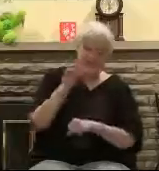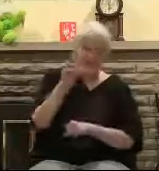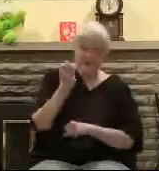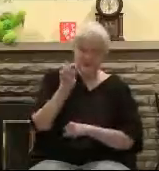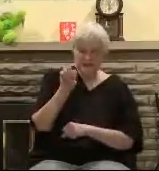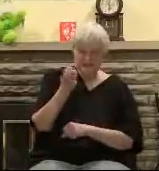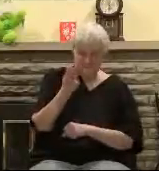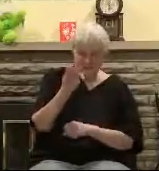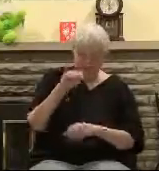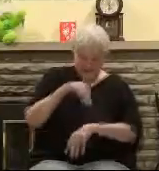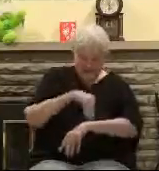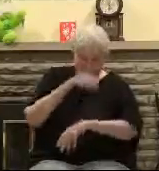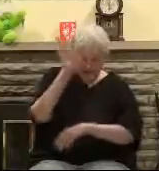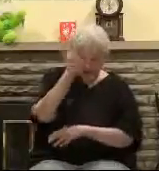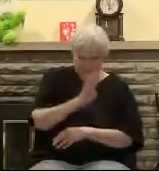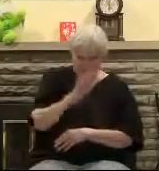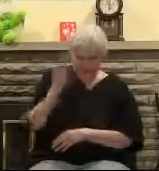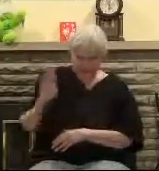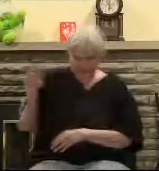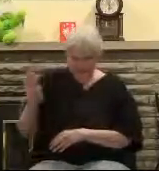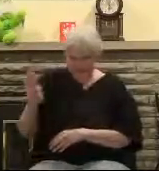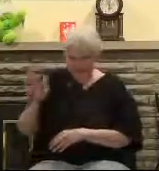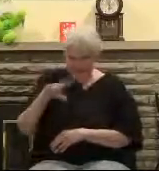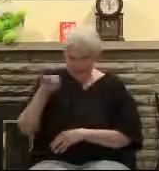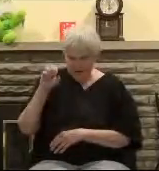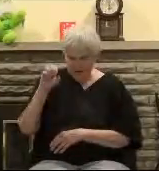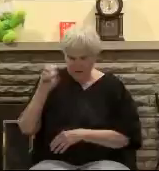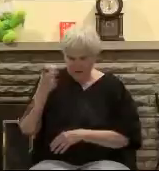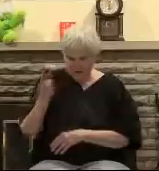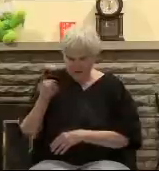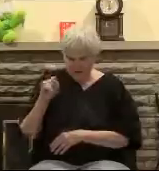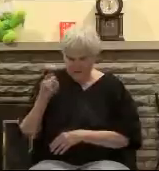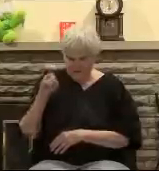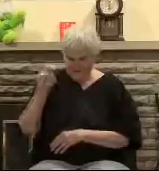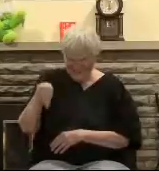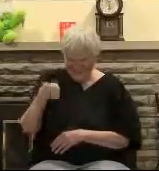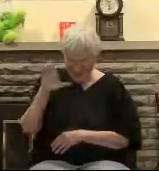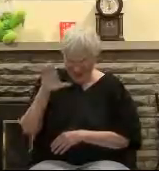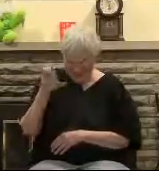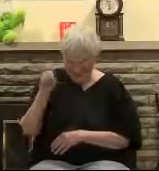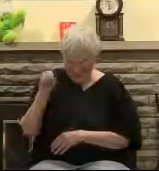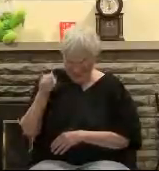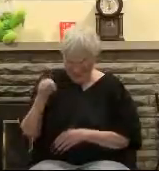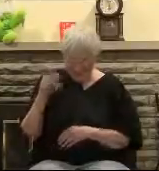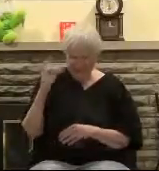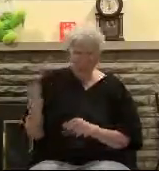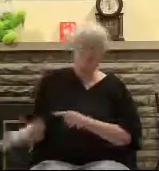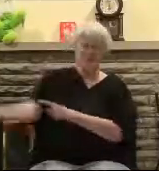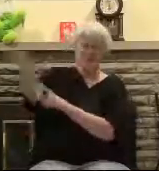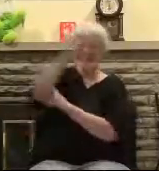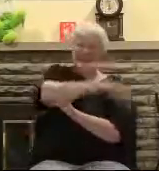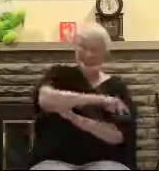print. And you can see then he rose the third day between dusk and dawn three days and three full nights.